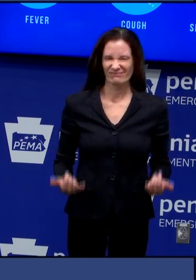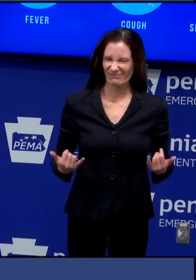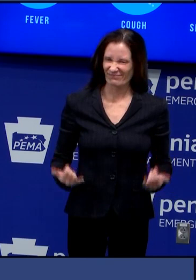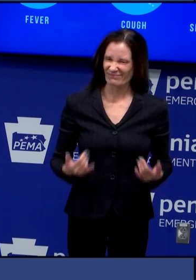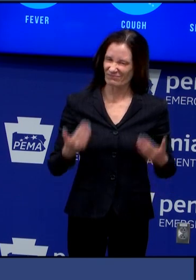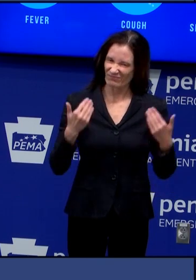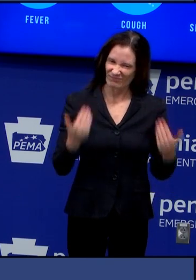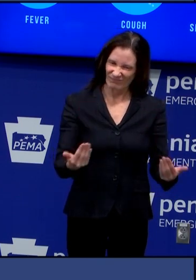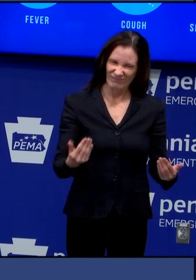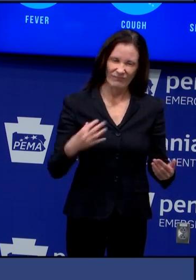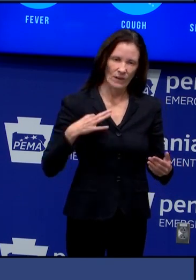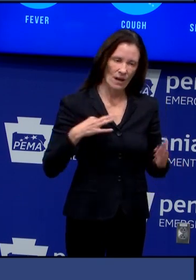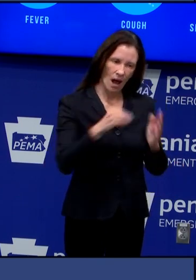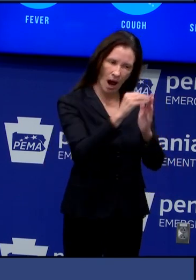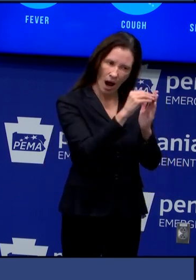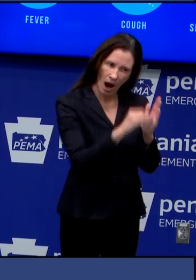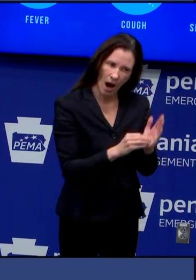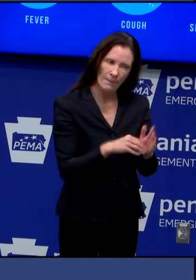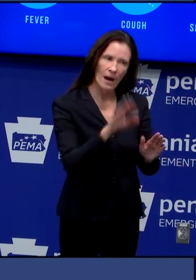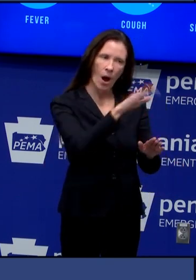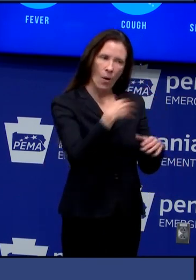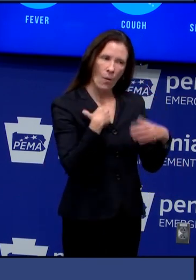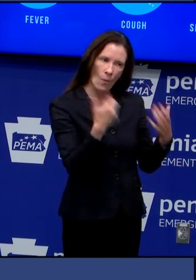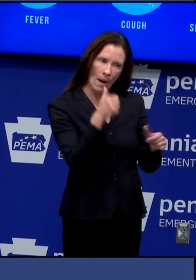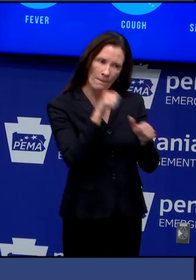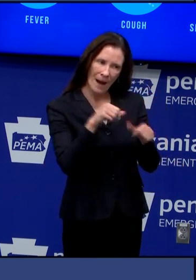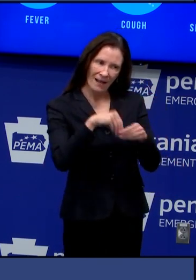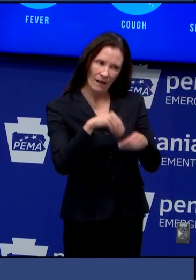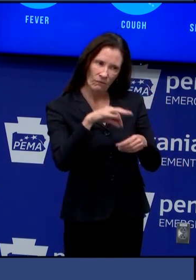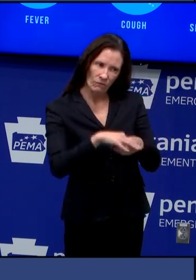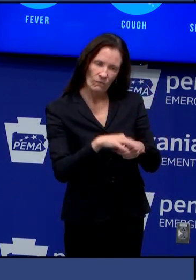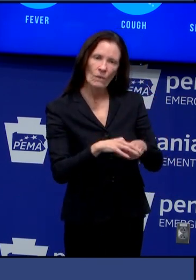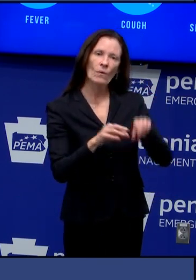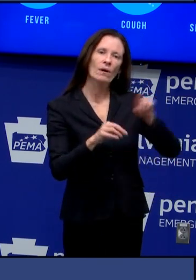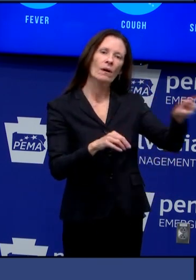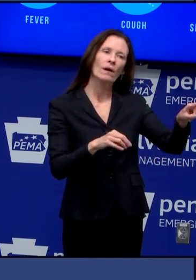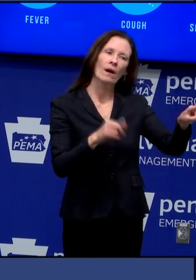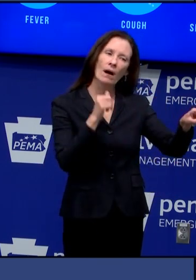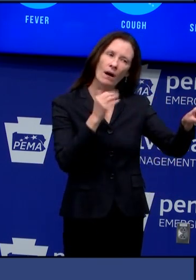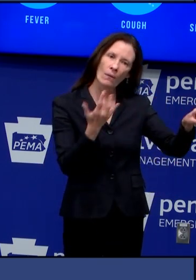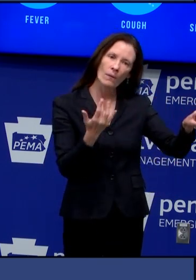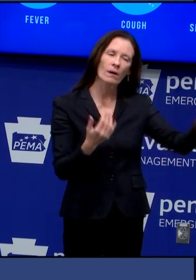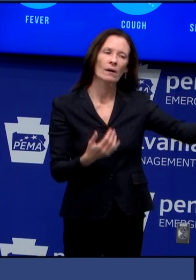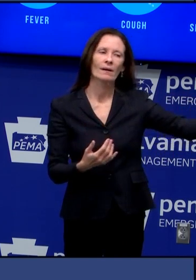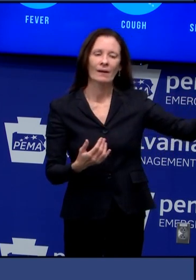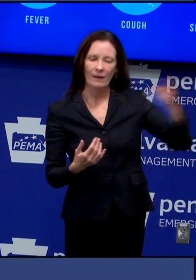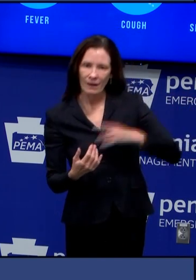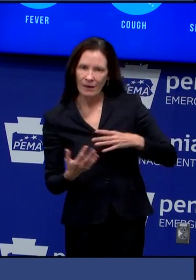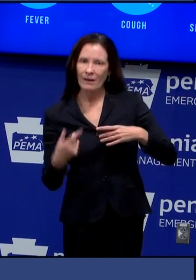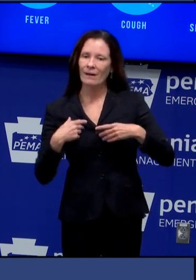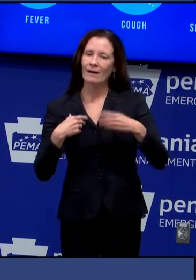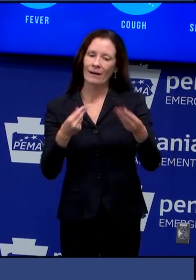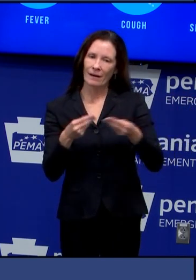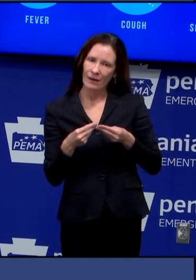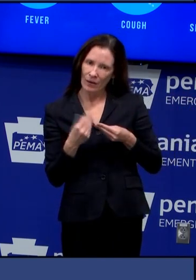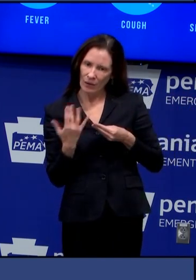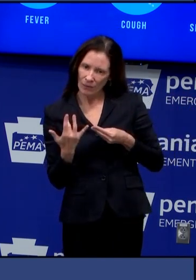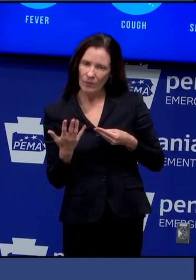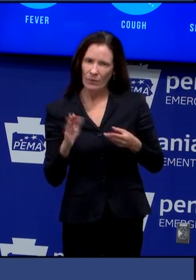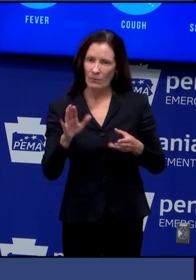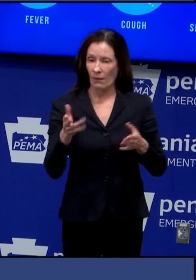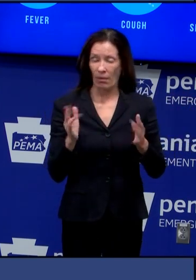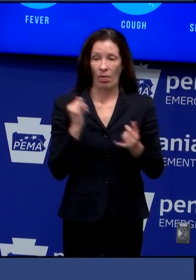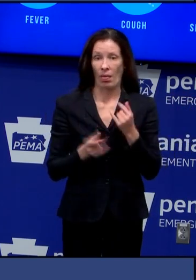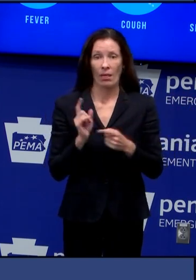get your ballot and as soon as your ballot is received you don't even have to send it back by mail if you're doing this at the last minute don't do it by mail